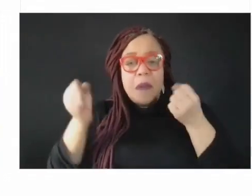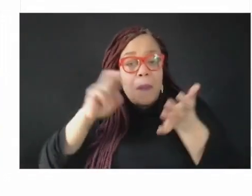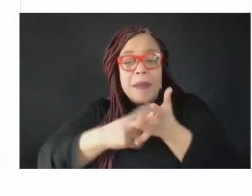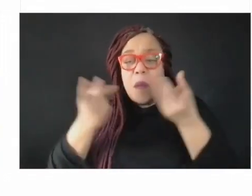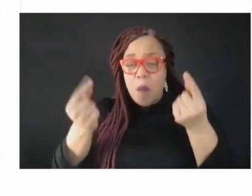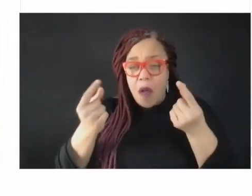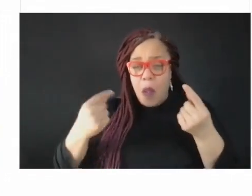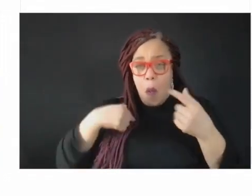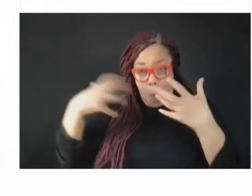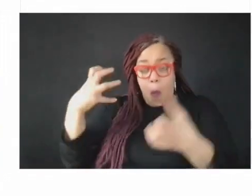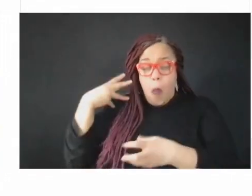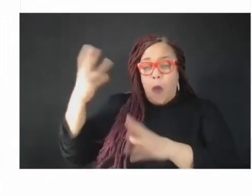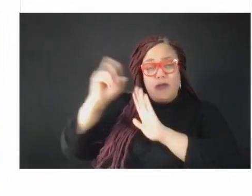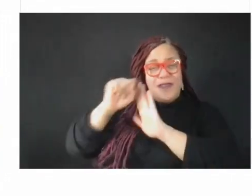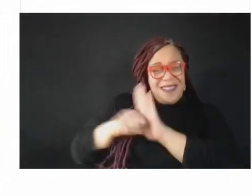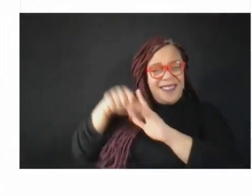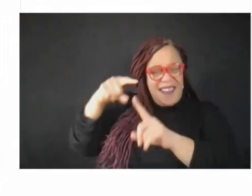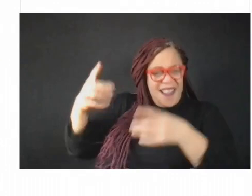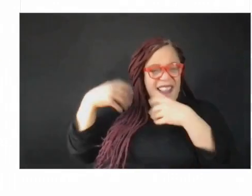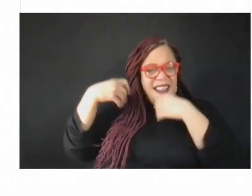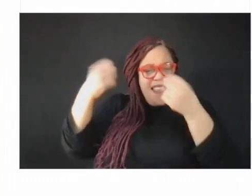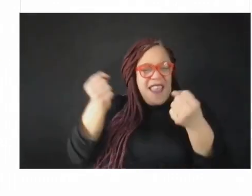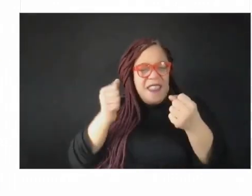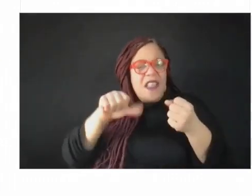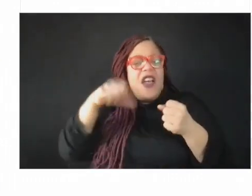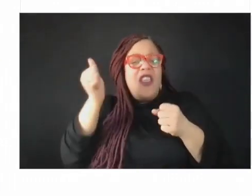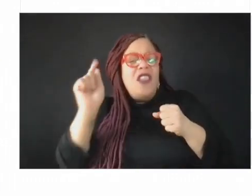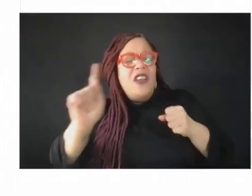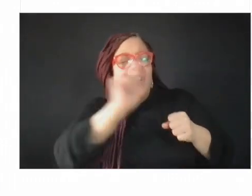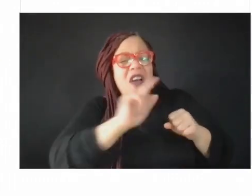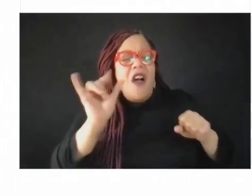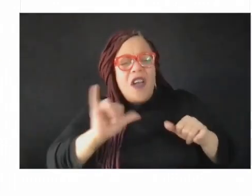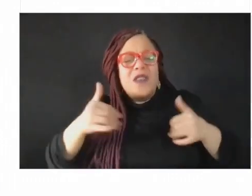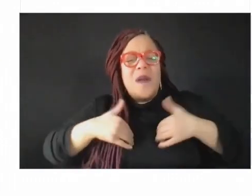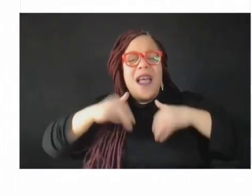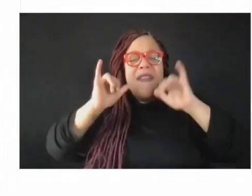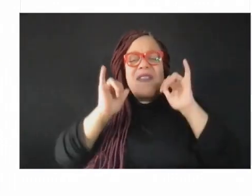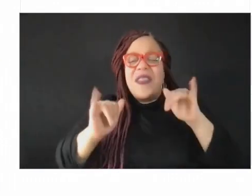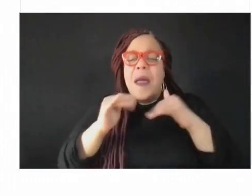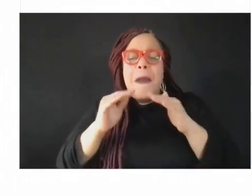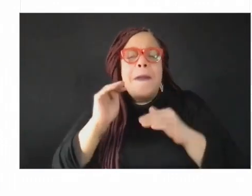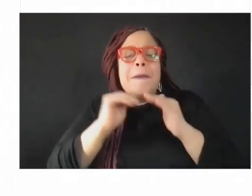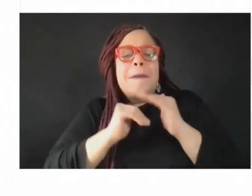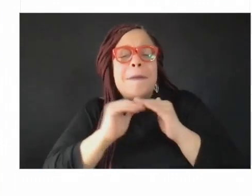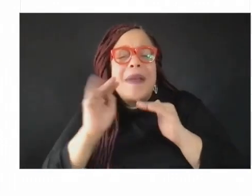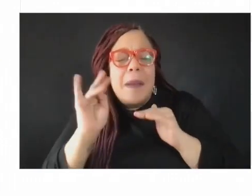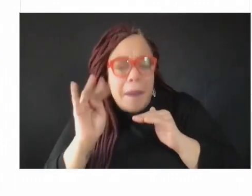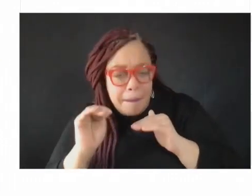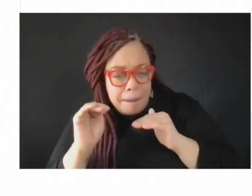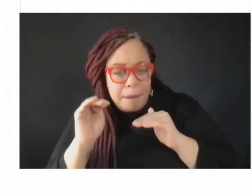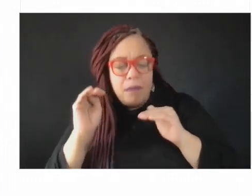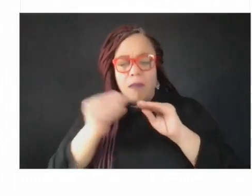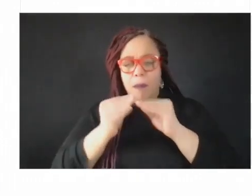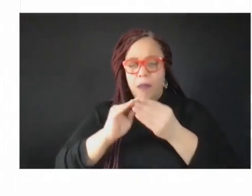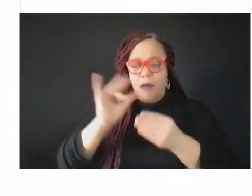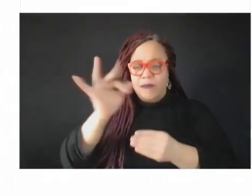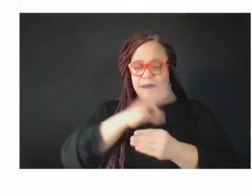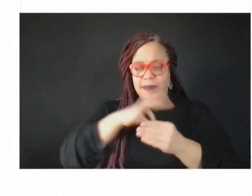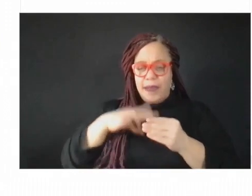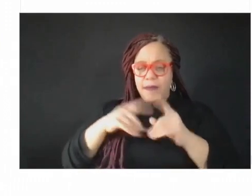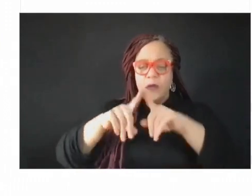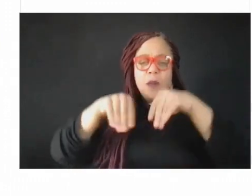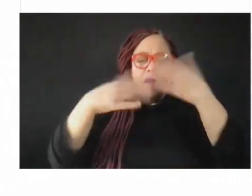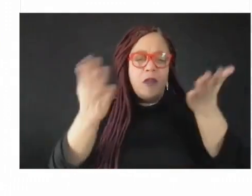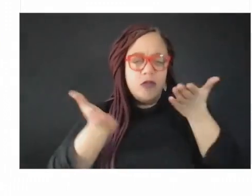those minimal types of services and infrastructure and staffing that it needs to deliver those services. So some of the things that we're working on here